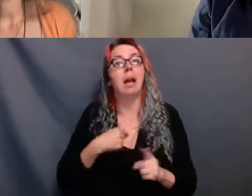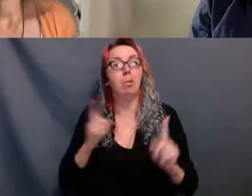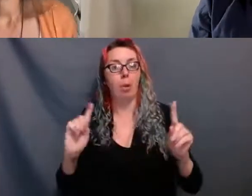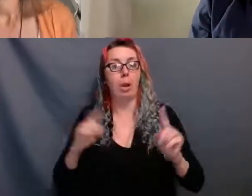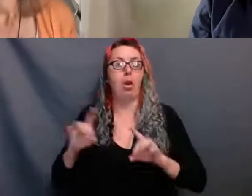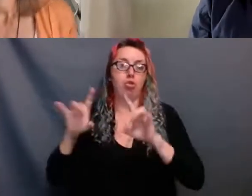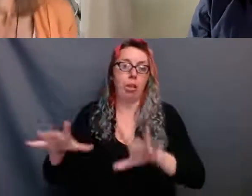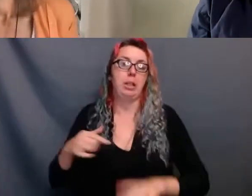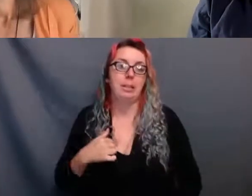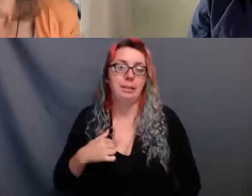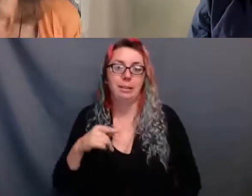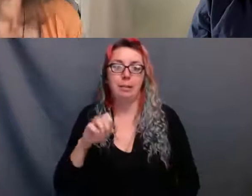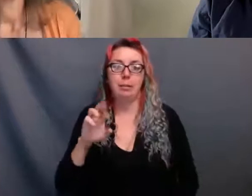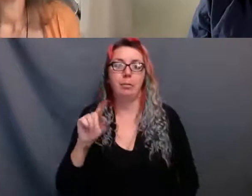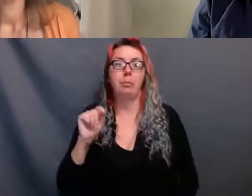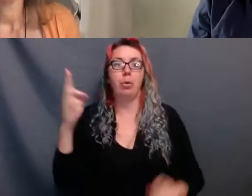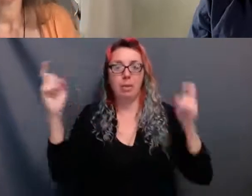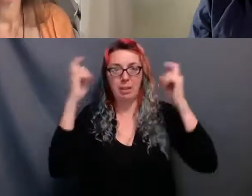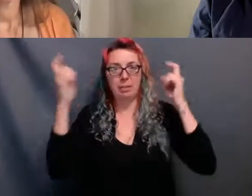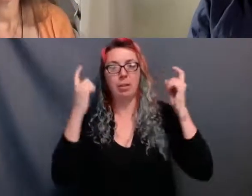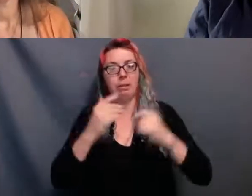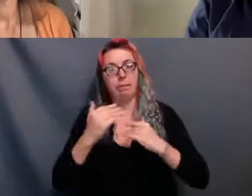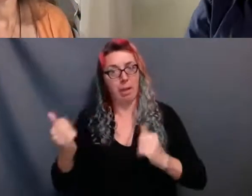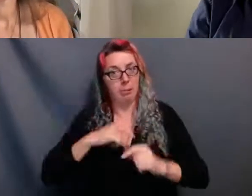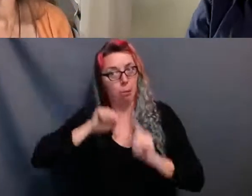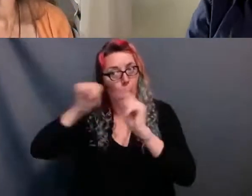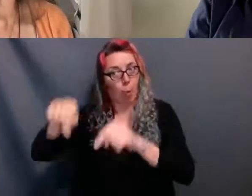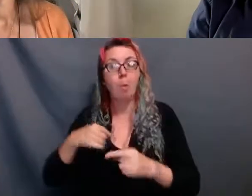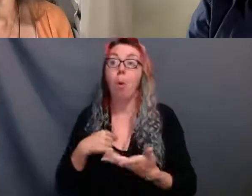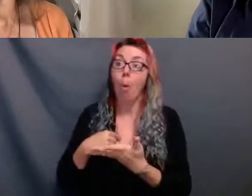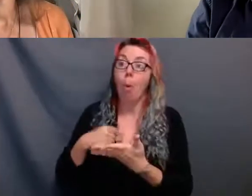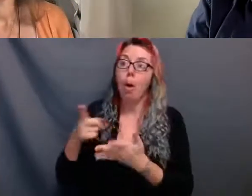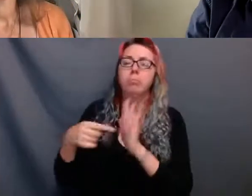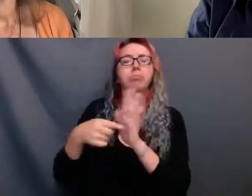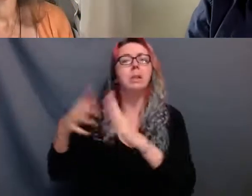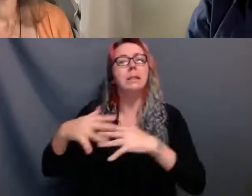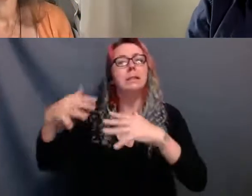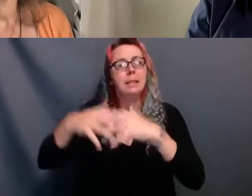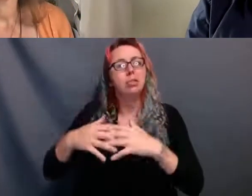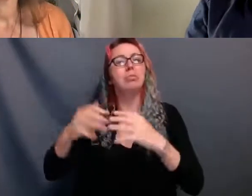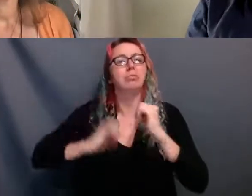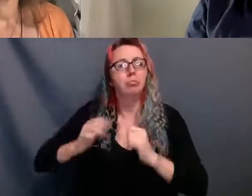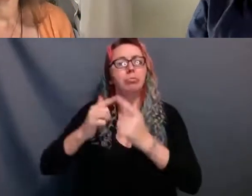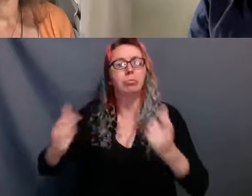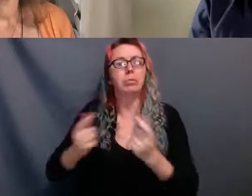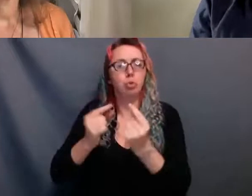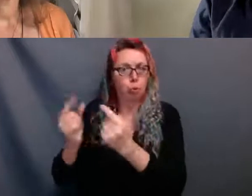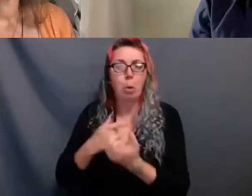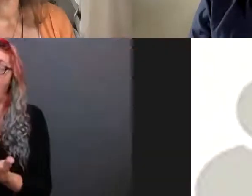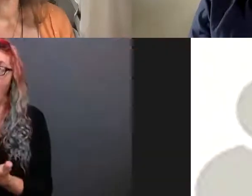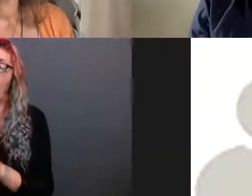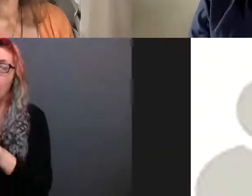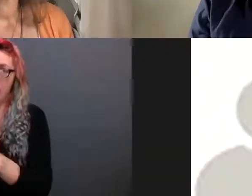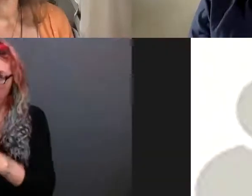to see the Indigenous work being presented there and to meet some of the industry folks down under. A week after returning home from